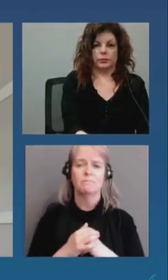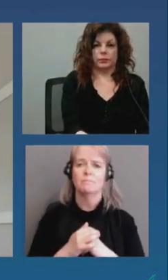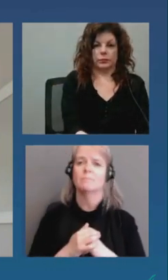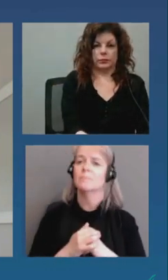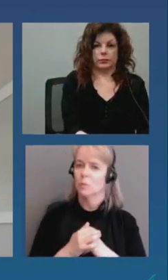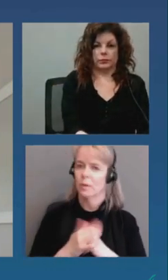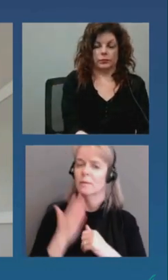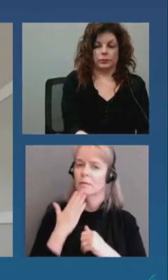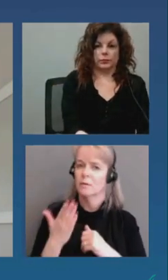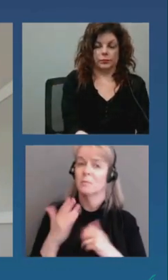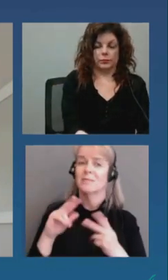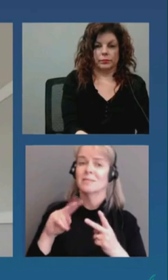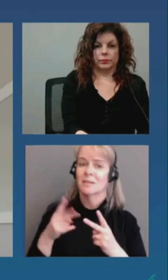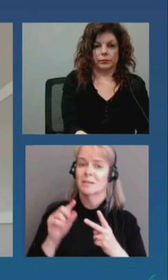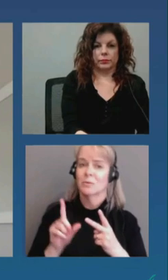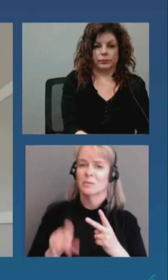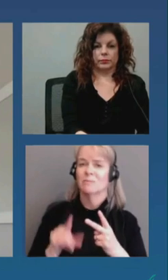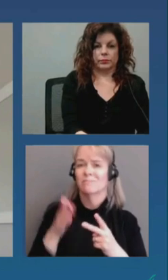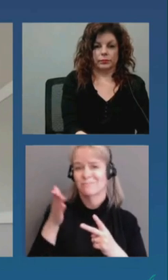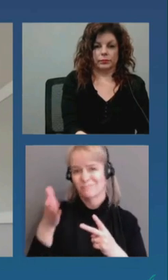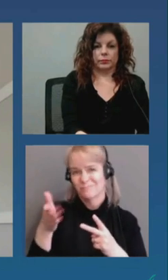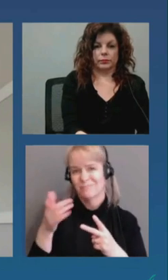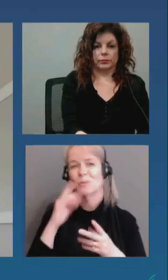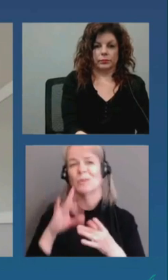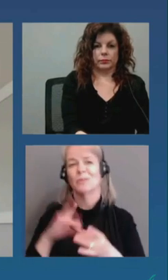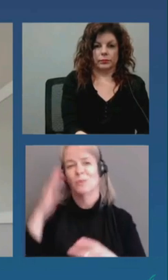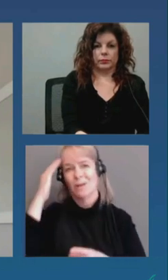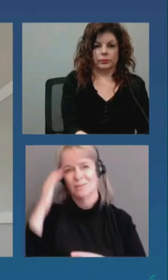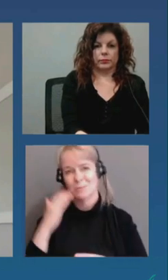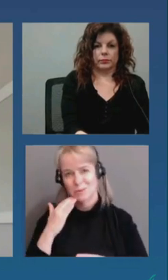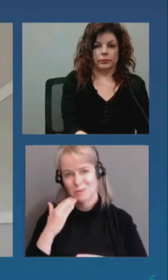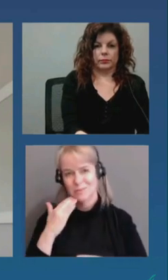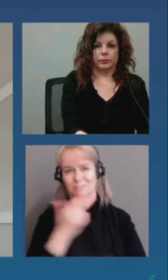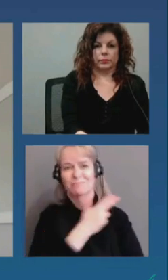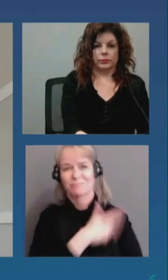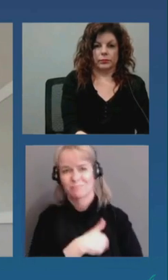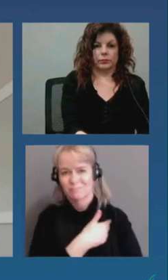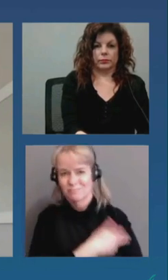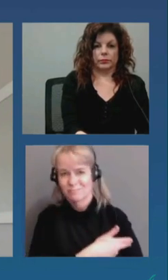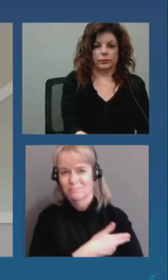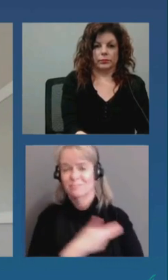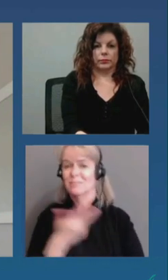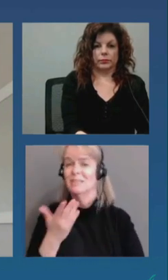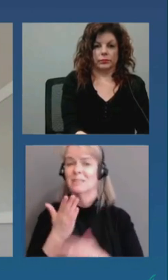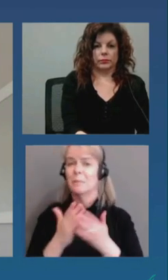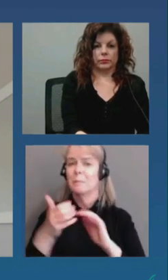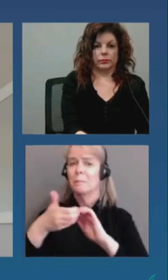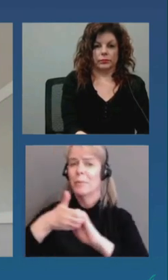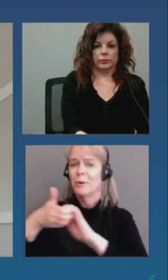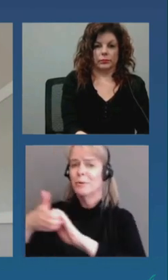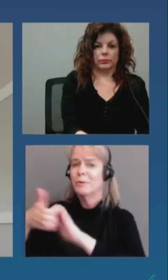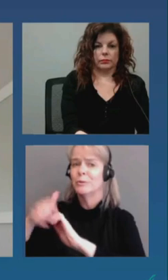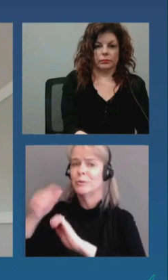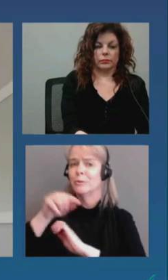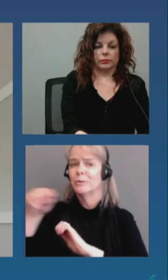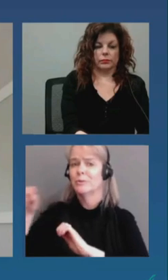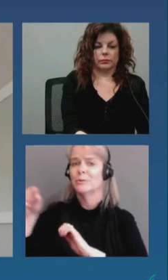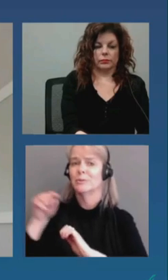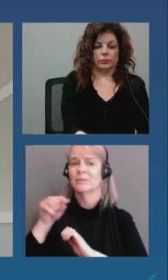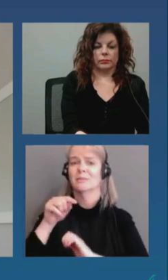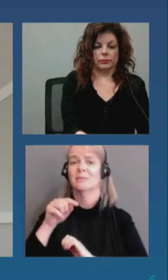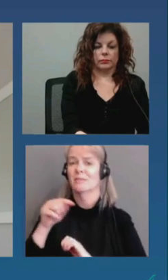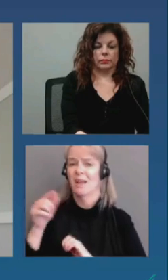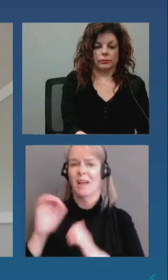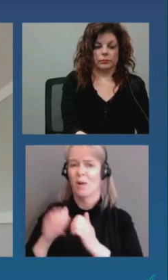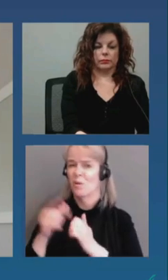etches and it's about hospitals so i'm wondering if you're hearing from any of the hospital partners in ottawa uh how we're doing